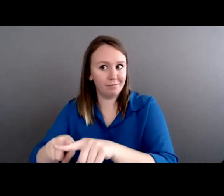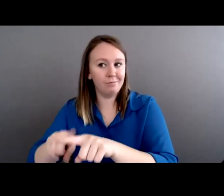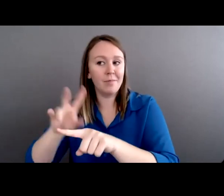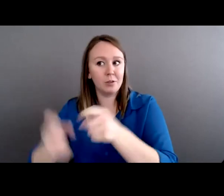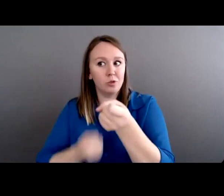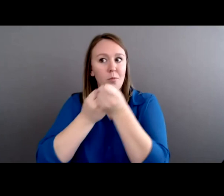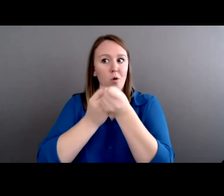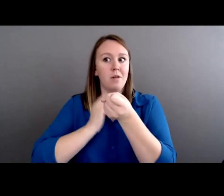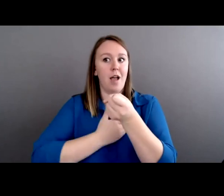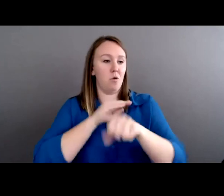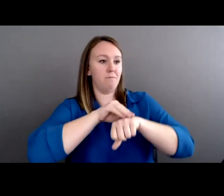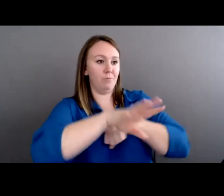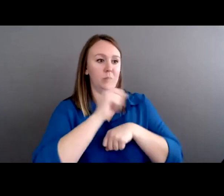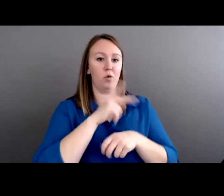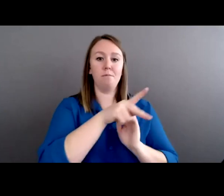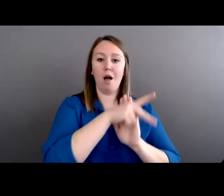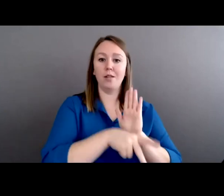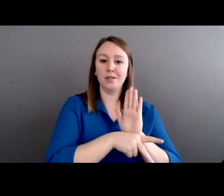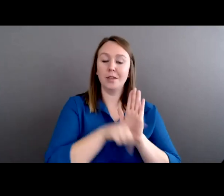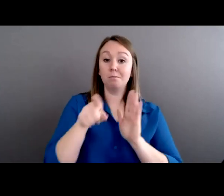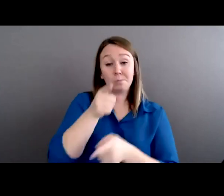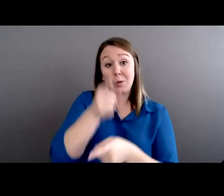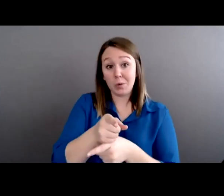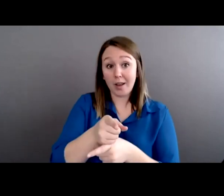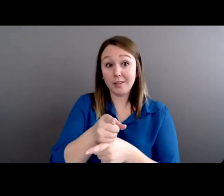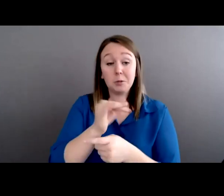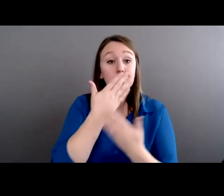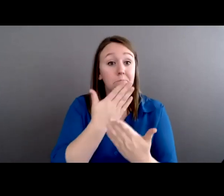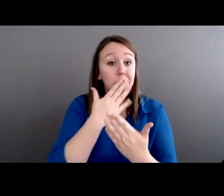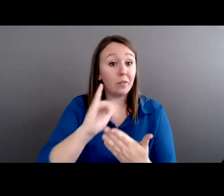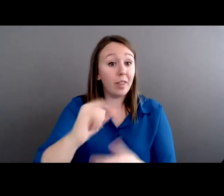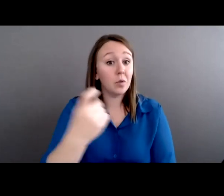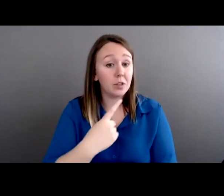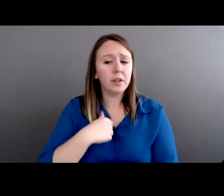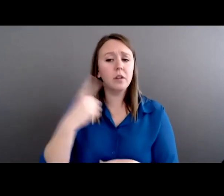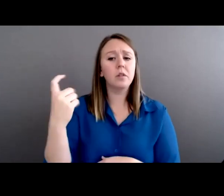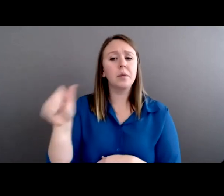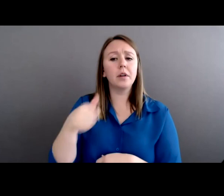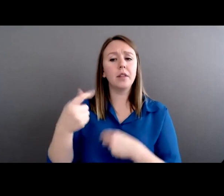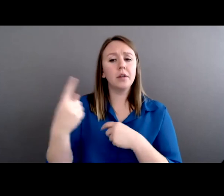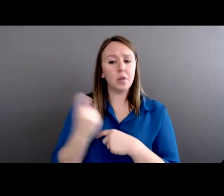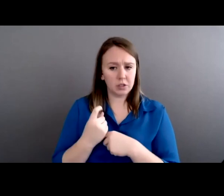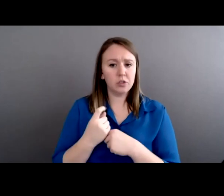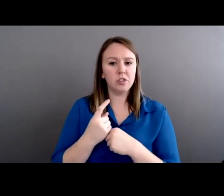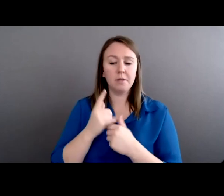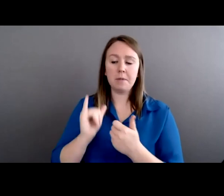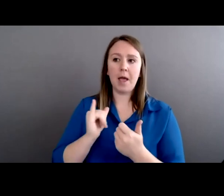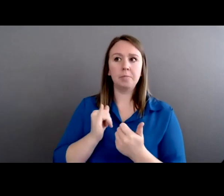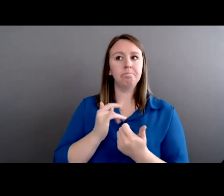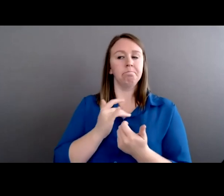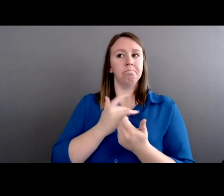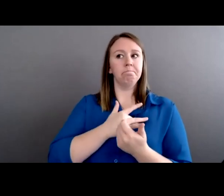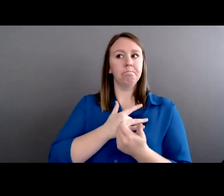you're absolutely right in that place. So thank you for that question. There was an additional question that actually is sort of near and dear to my heart